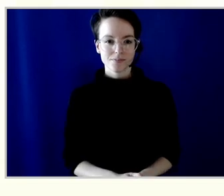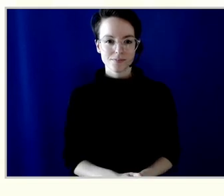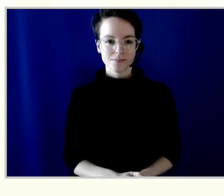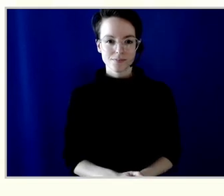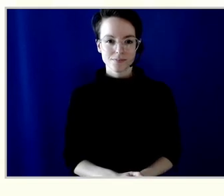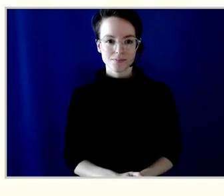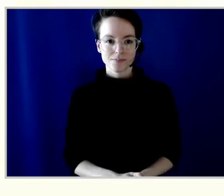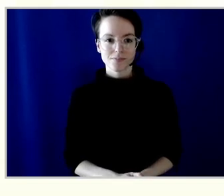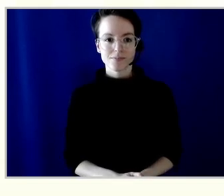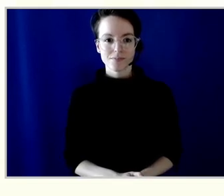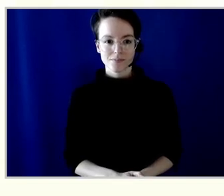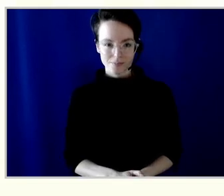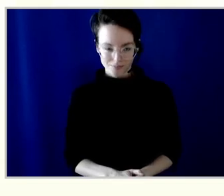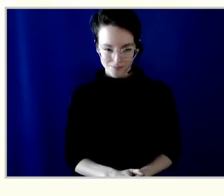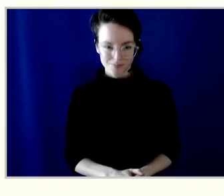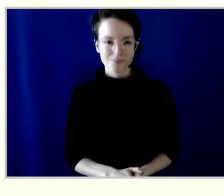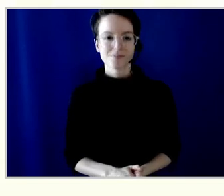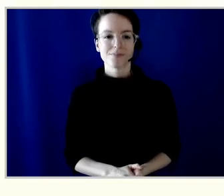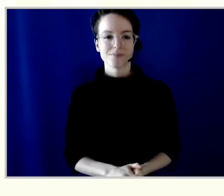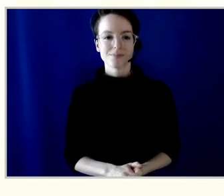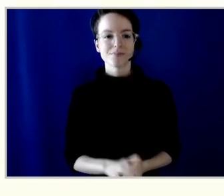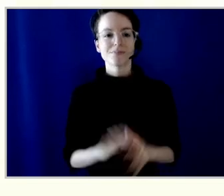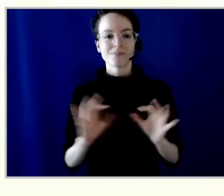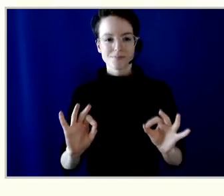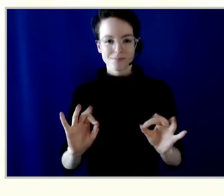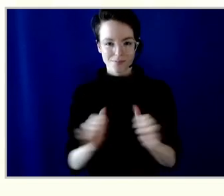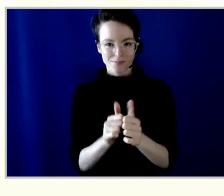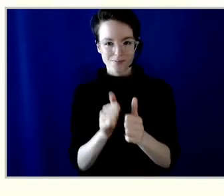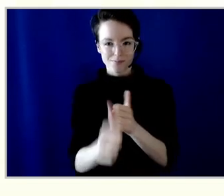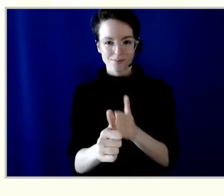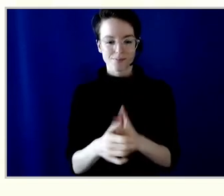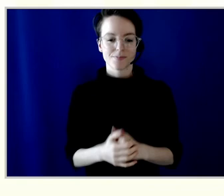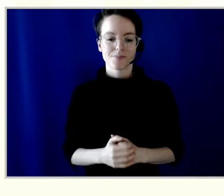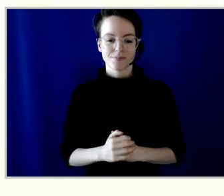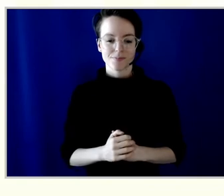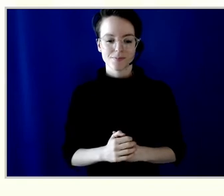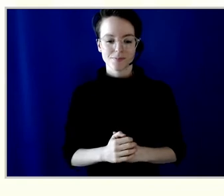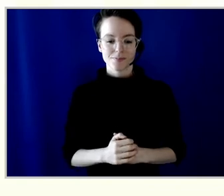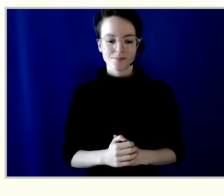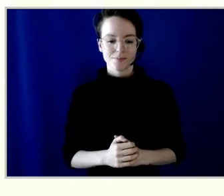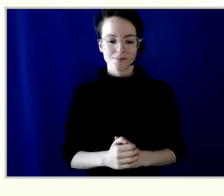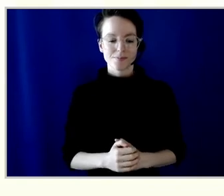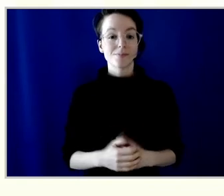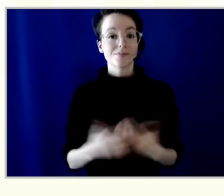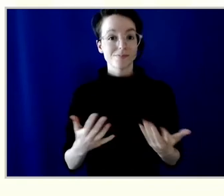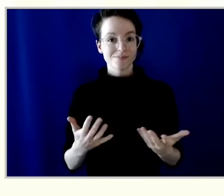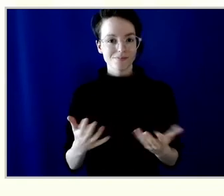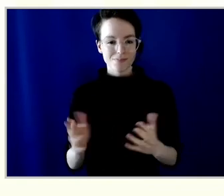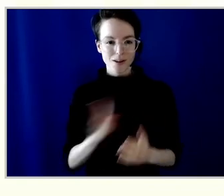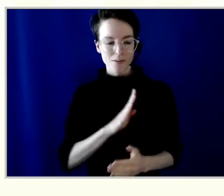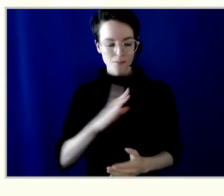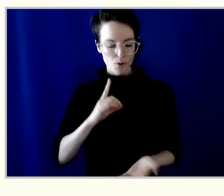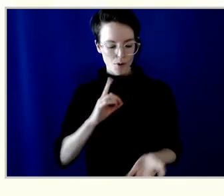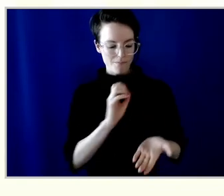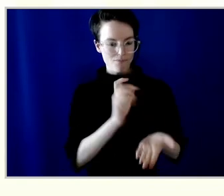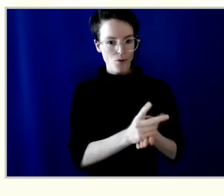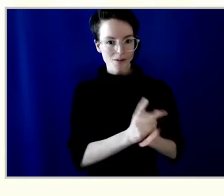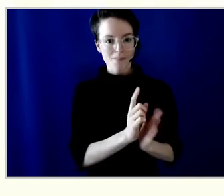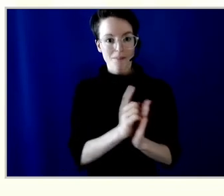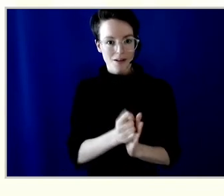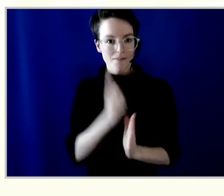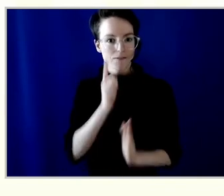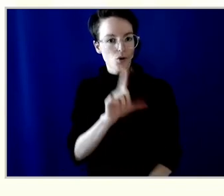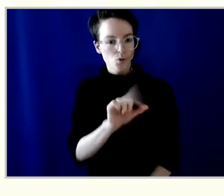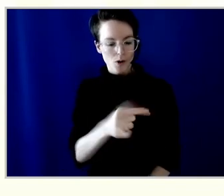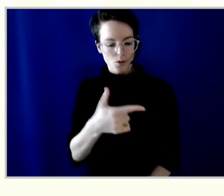And that motion is carried. The board approved the minutes of the 2021 meeting and a copy has